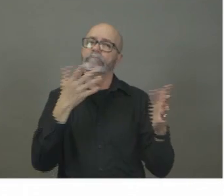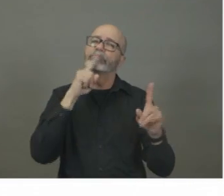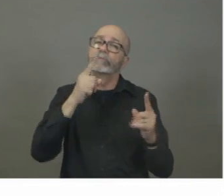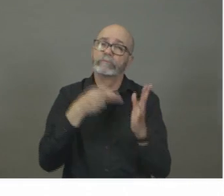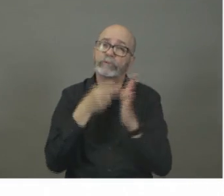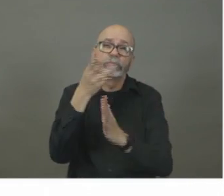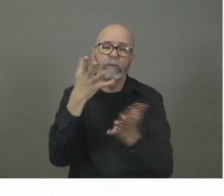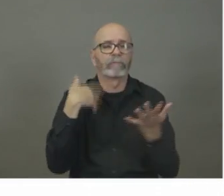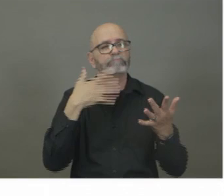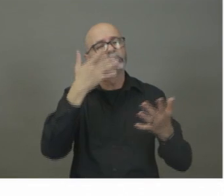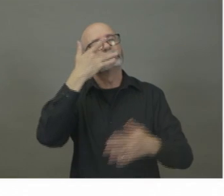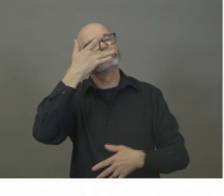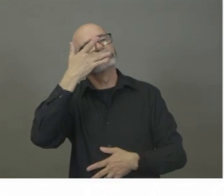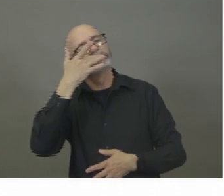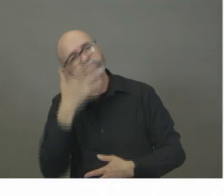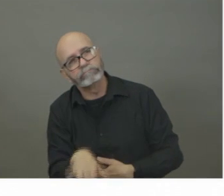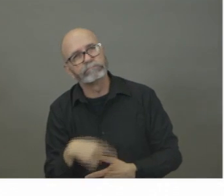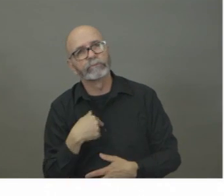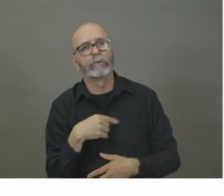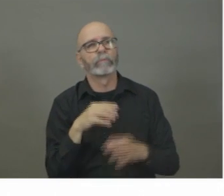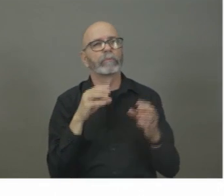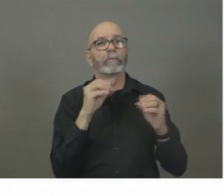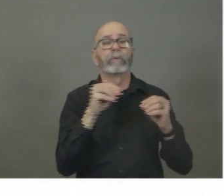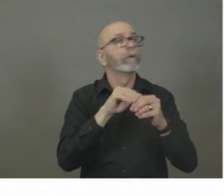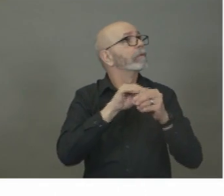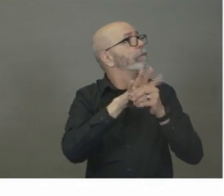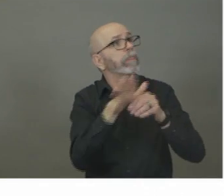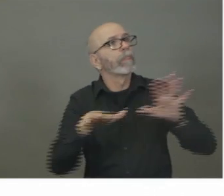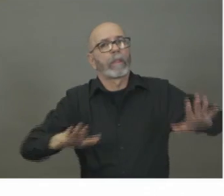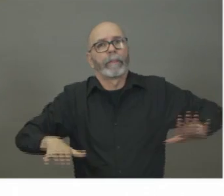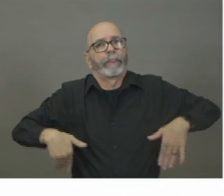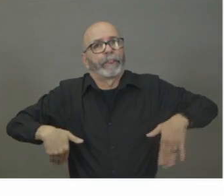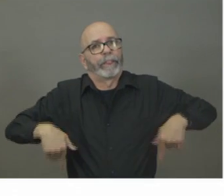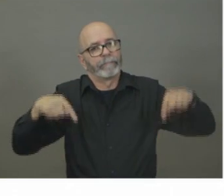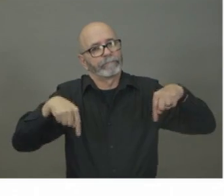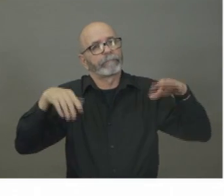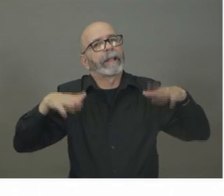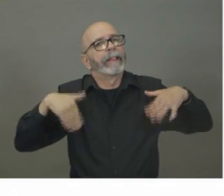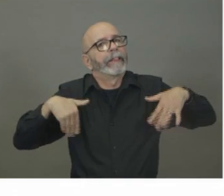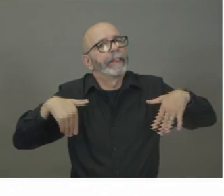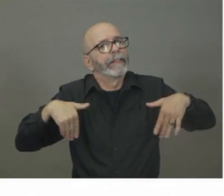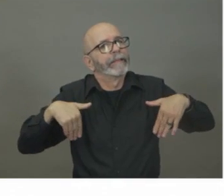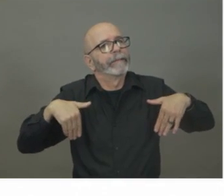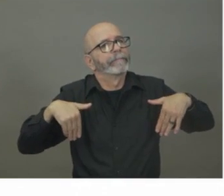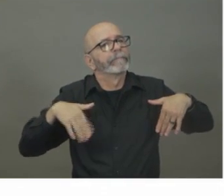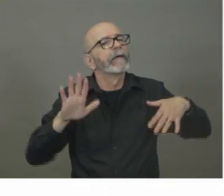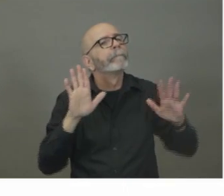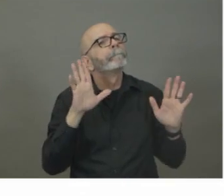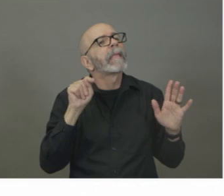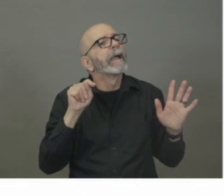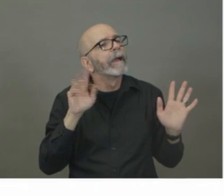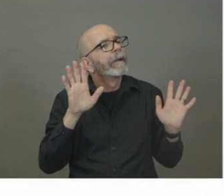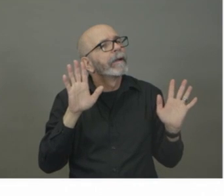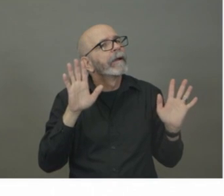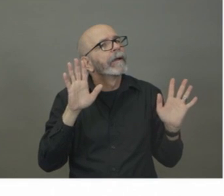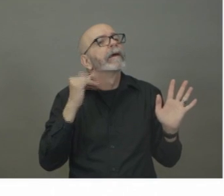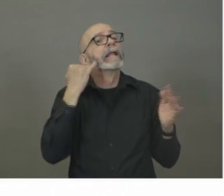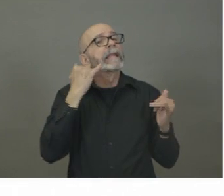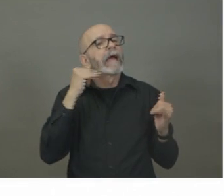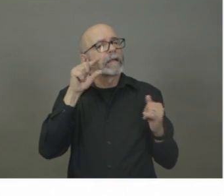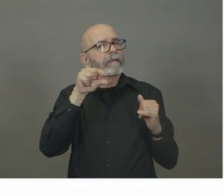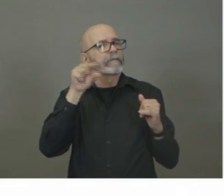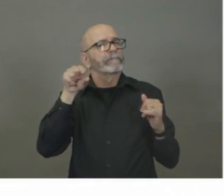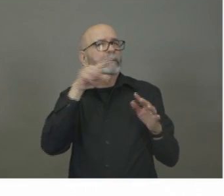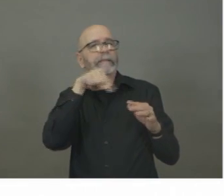no COVID-19 positive test here. But the protocols inside government are continuing to work and